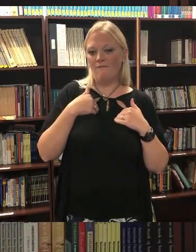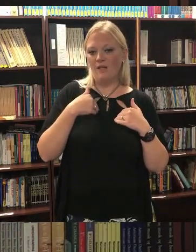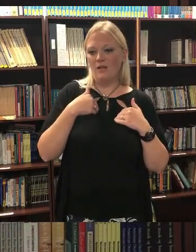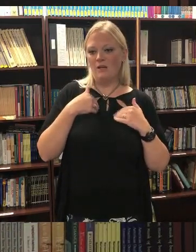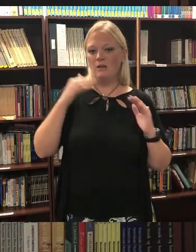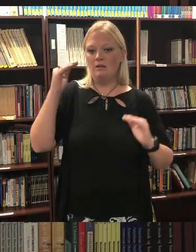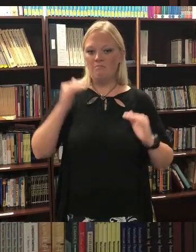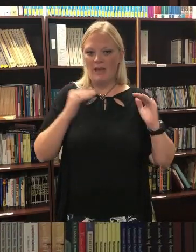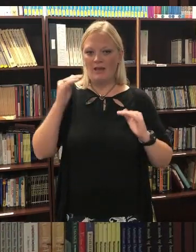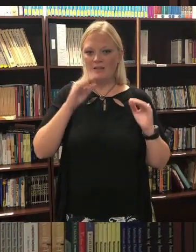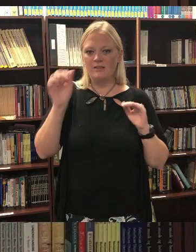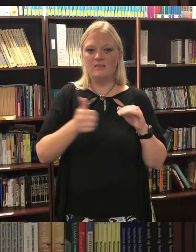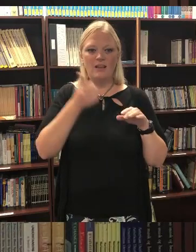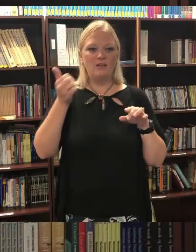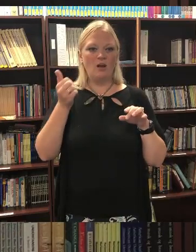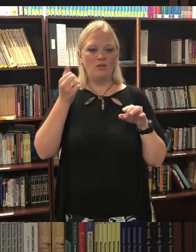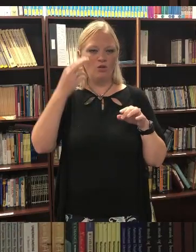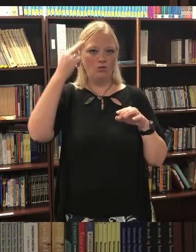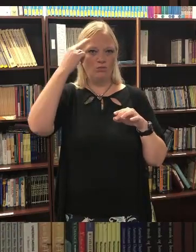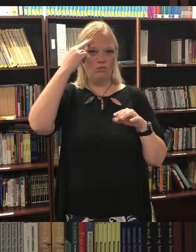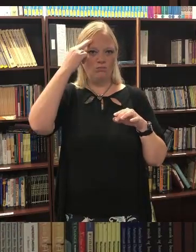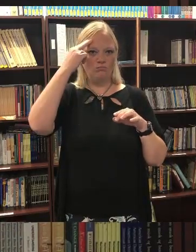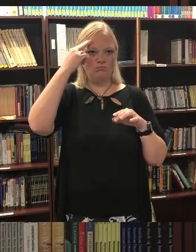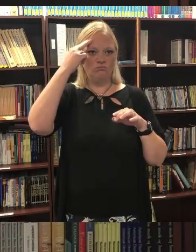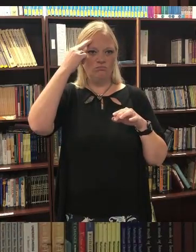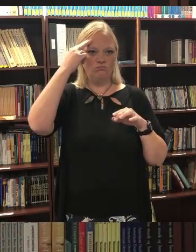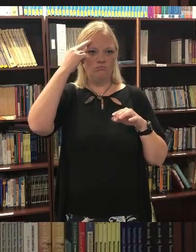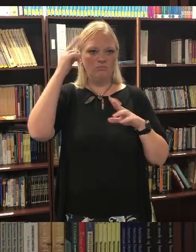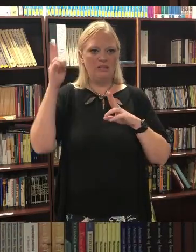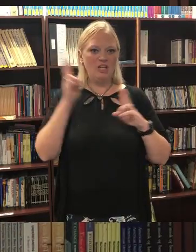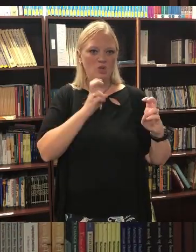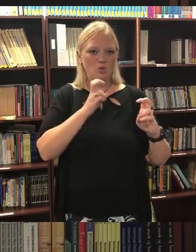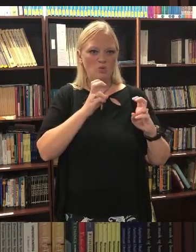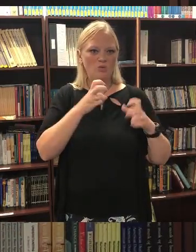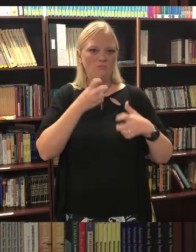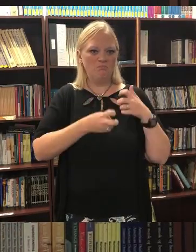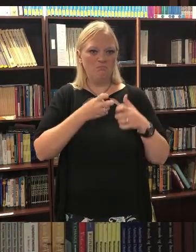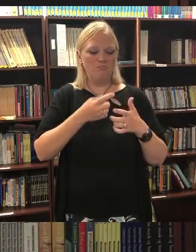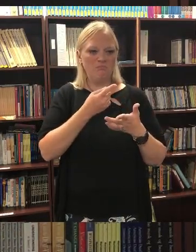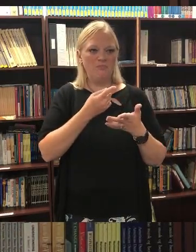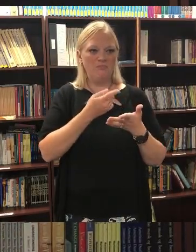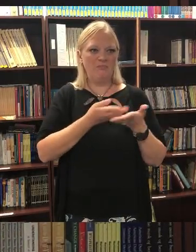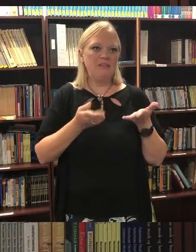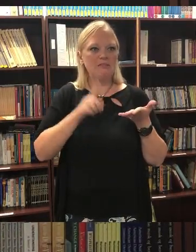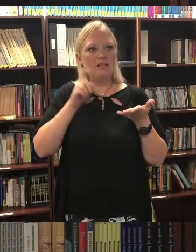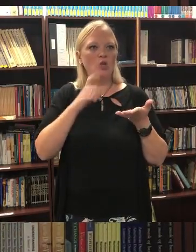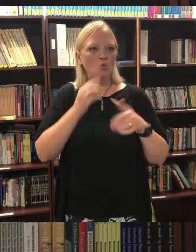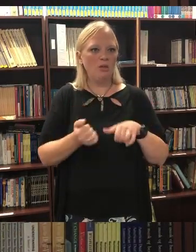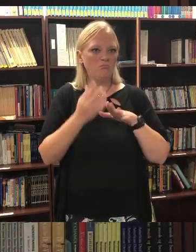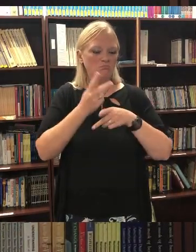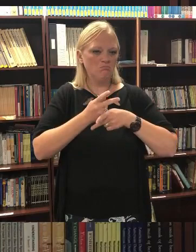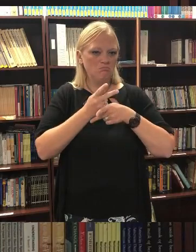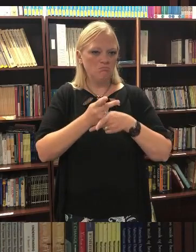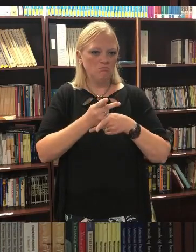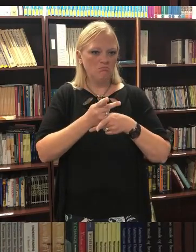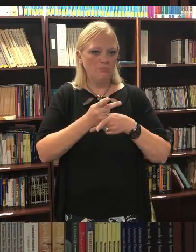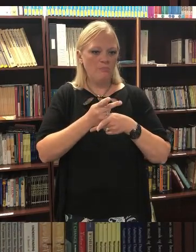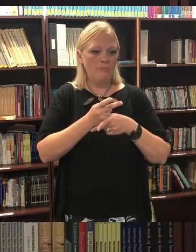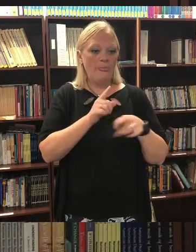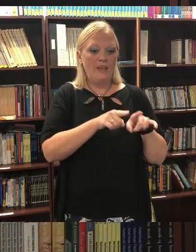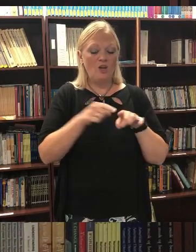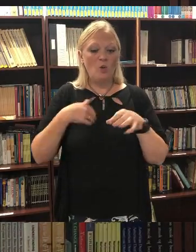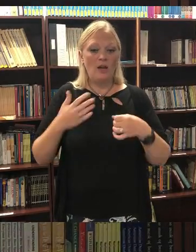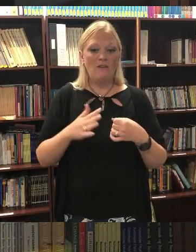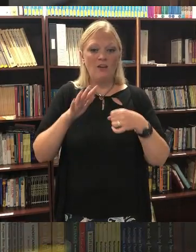and other neurological things that need to be addressed. In addition, we do have a full